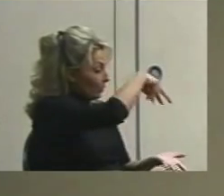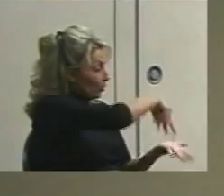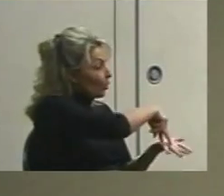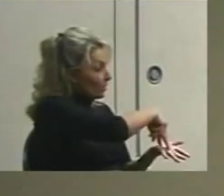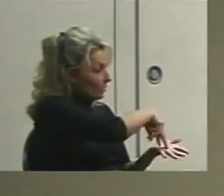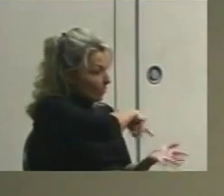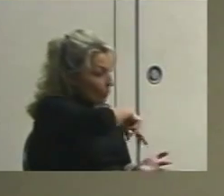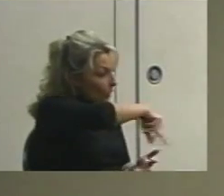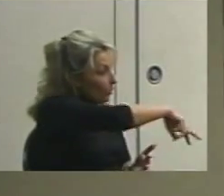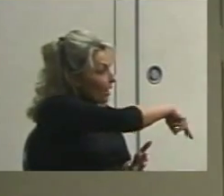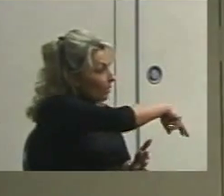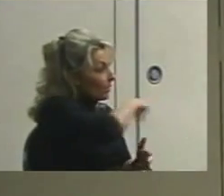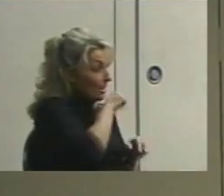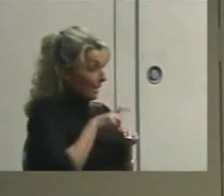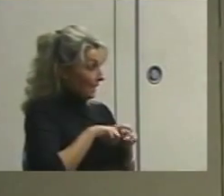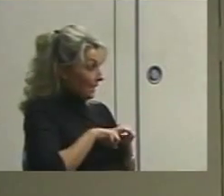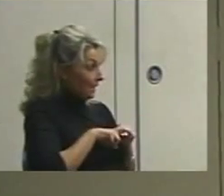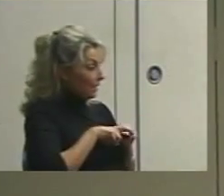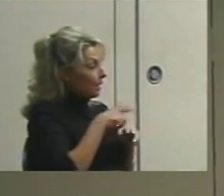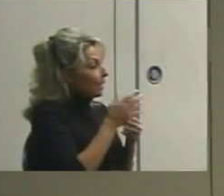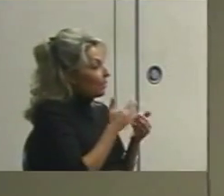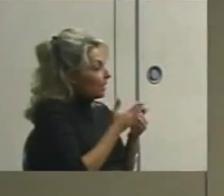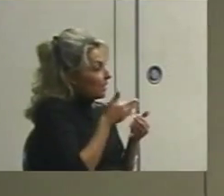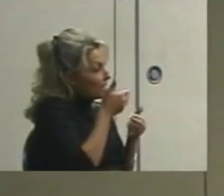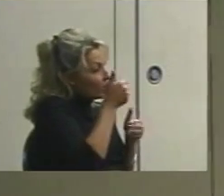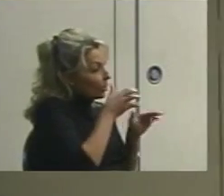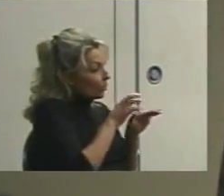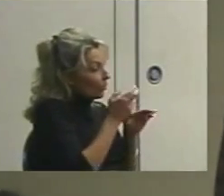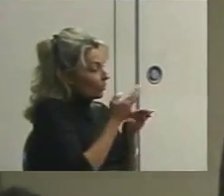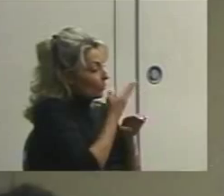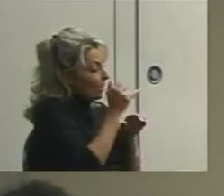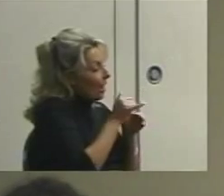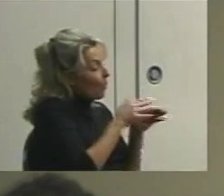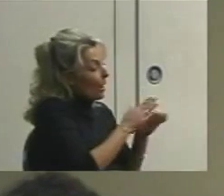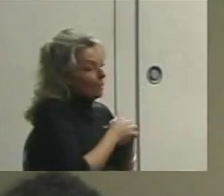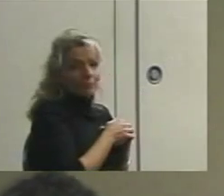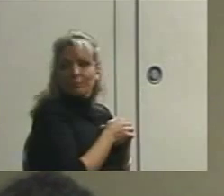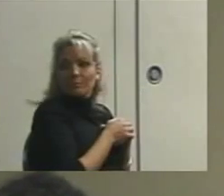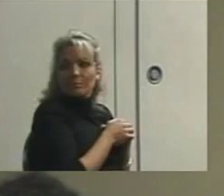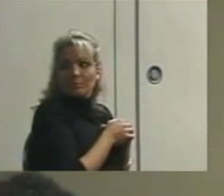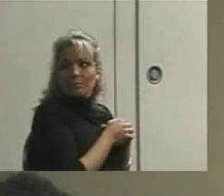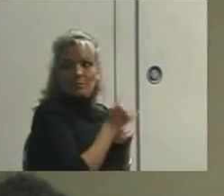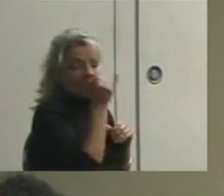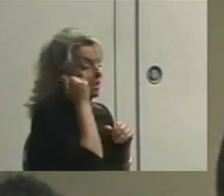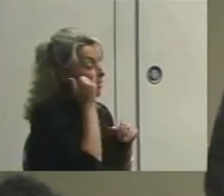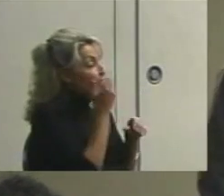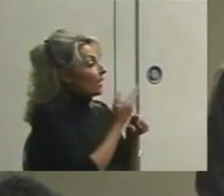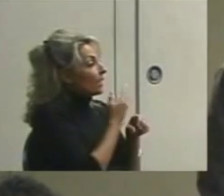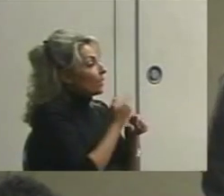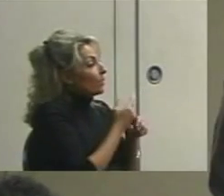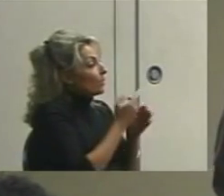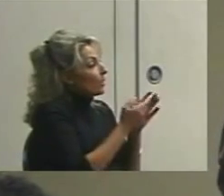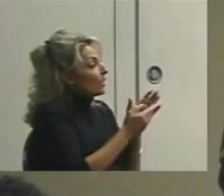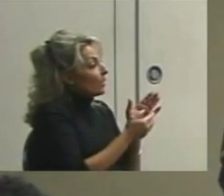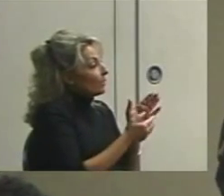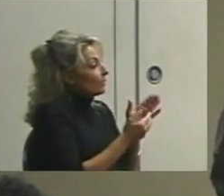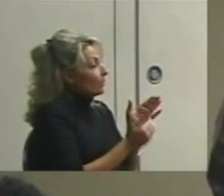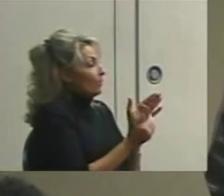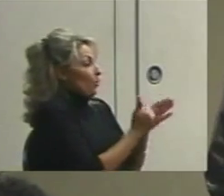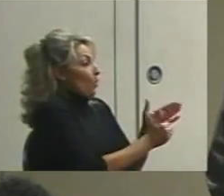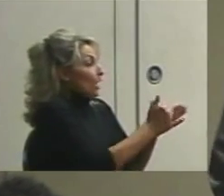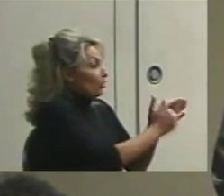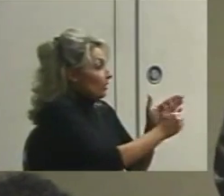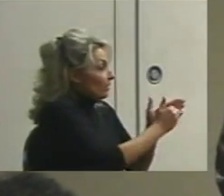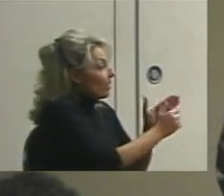So that would be simple to use it that way. Anyway, if I generally think, if I need to use duration, I